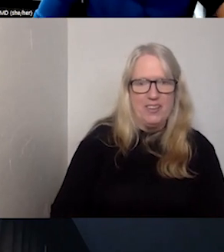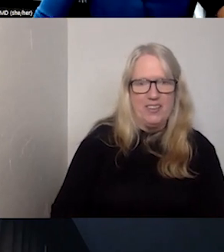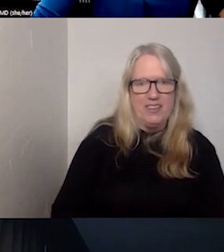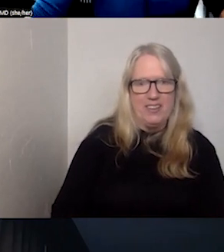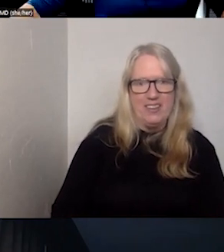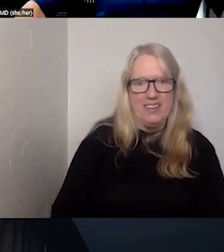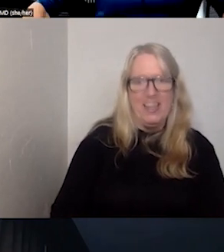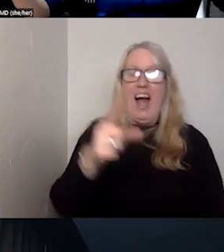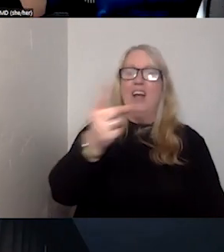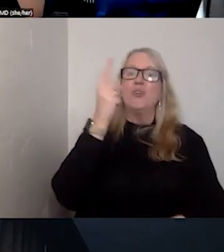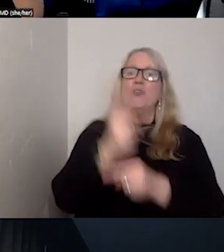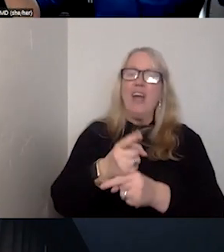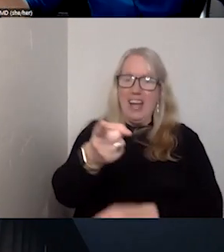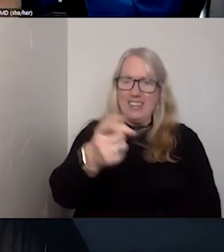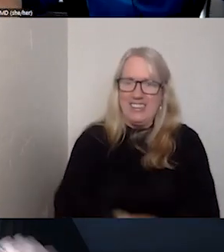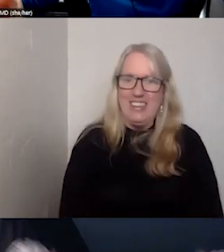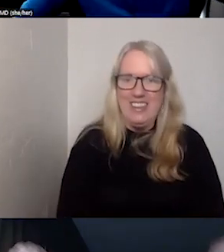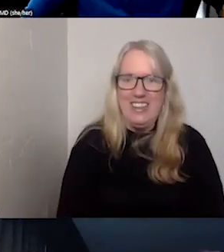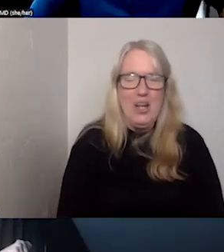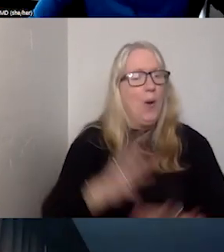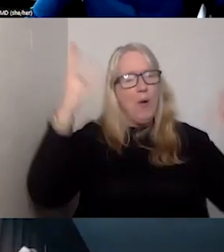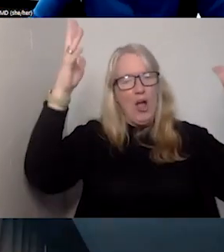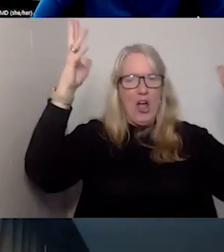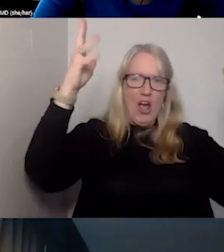You are correct. Winner.